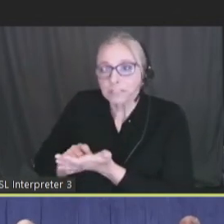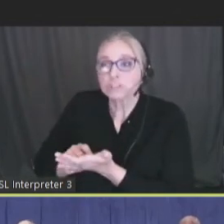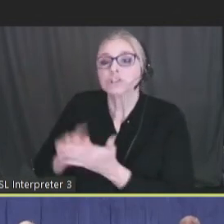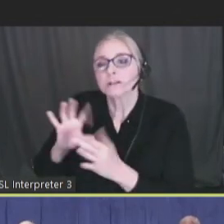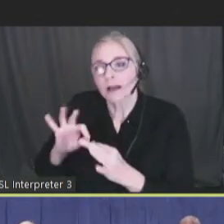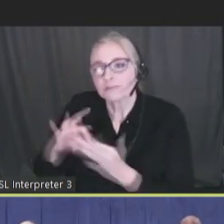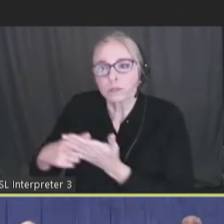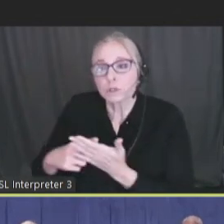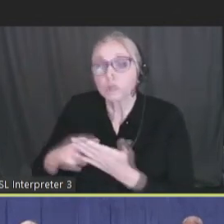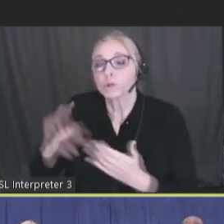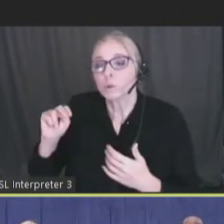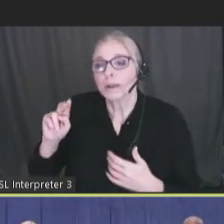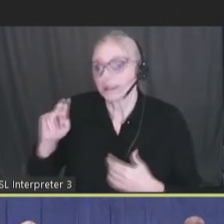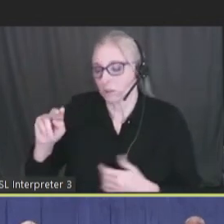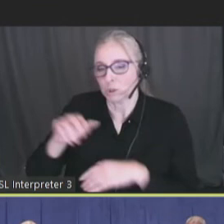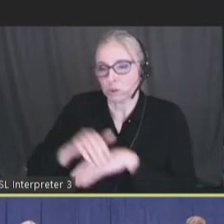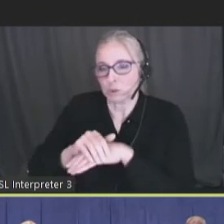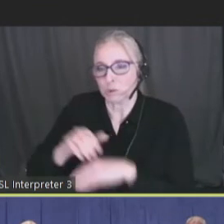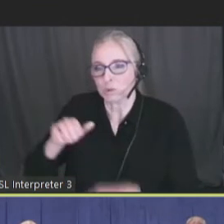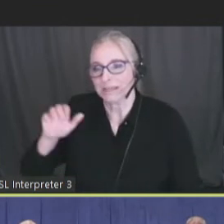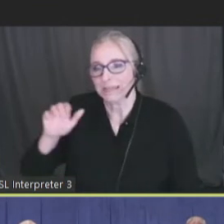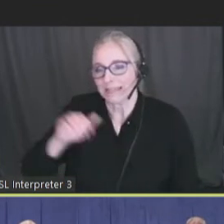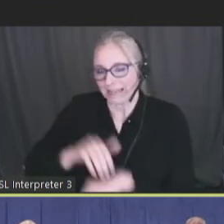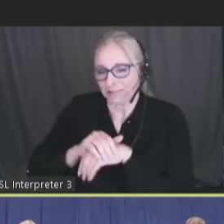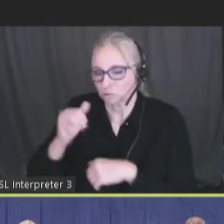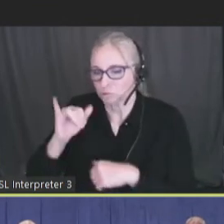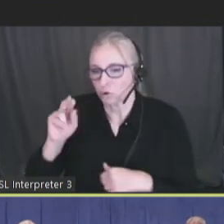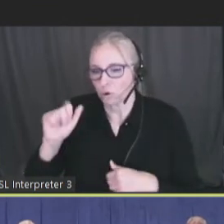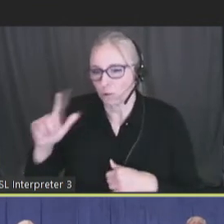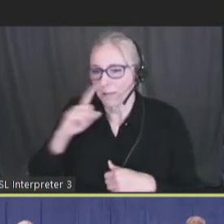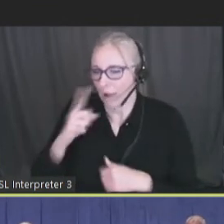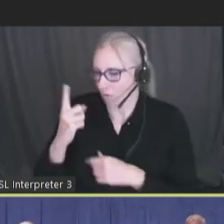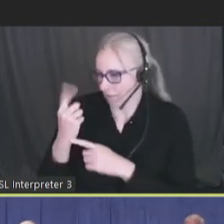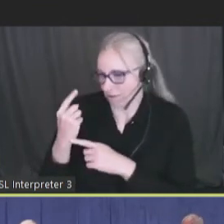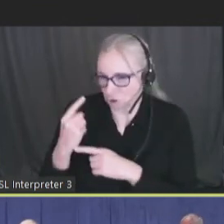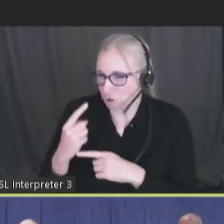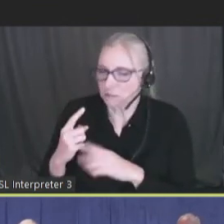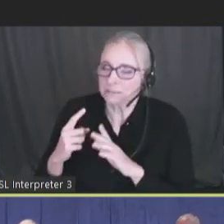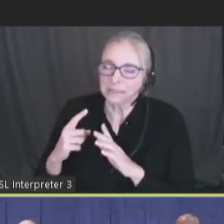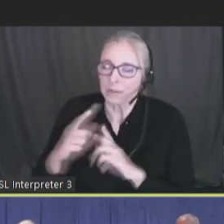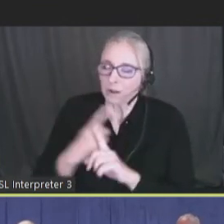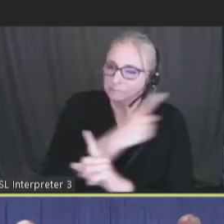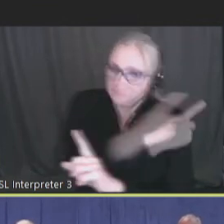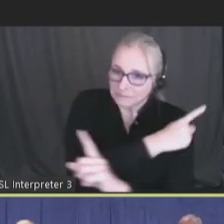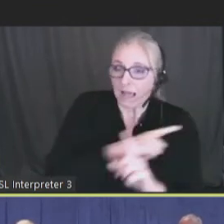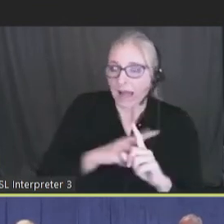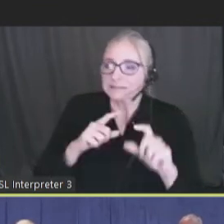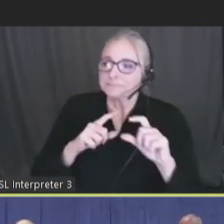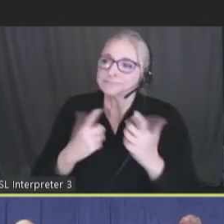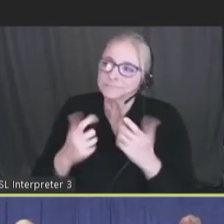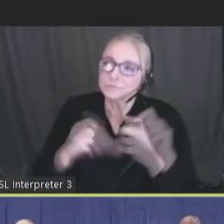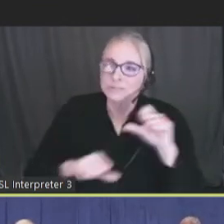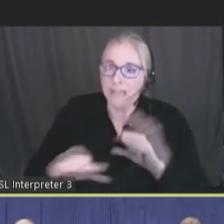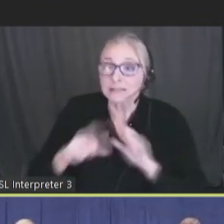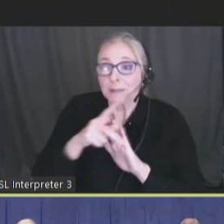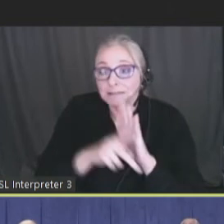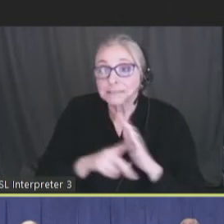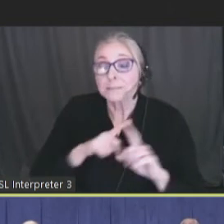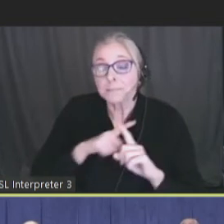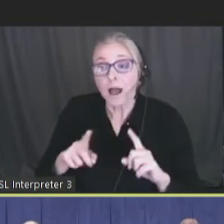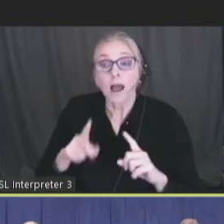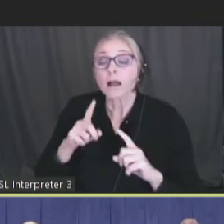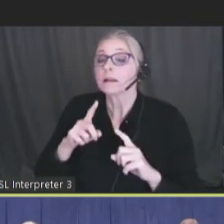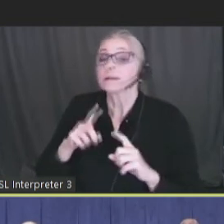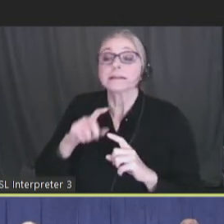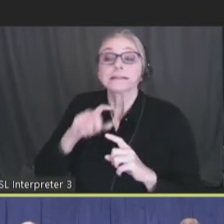New England Journal about a year ago. So, you know, not to get too in the weeds on science policy, but the exclusion